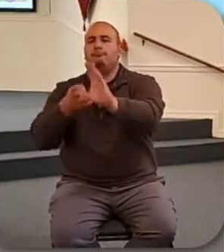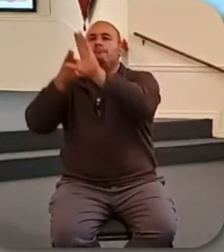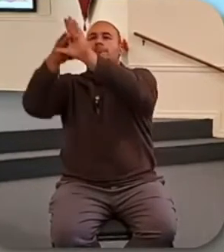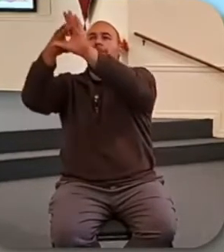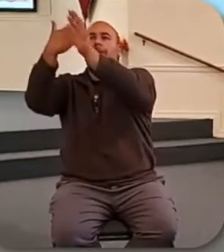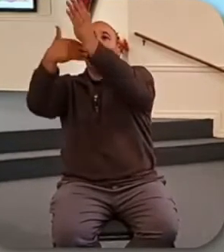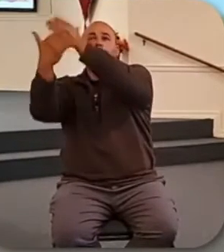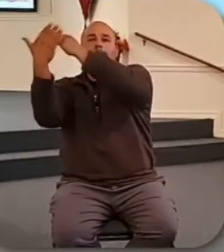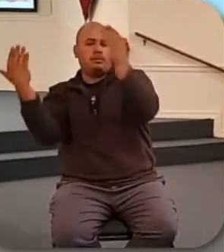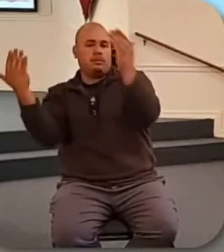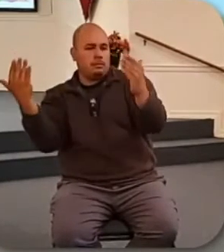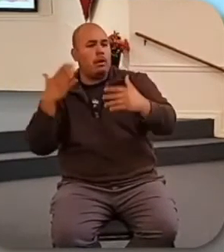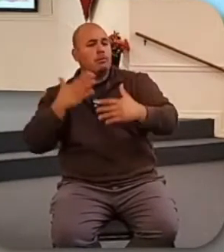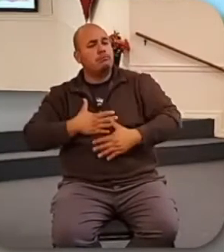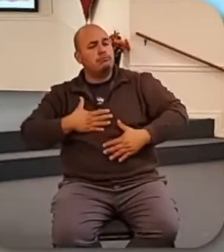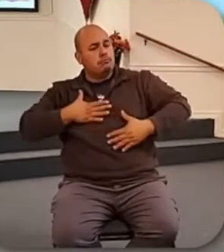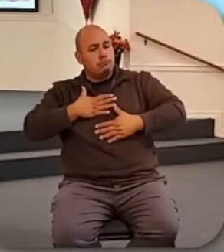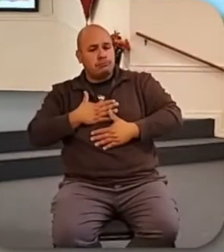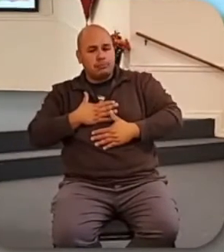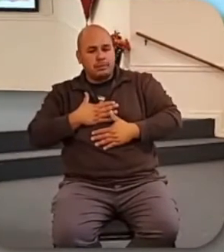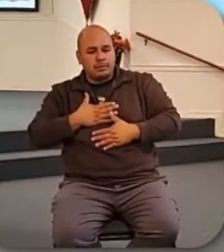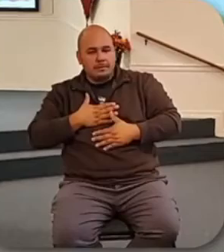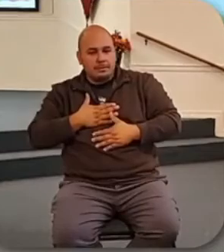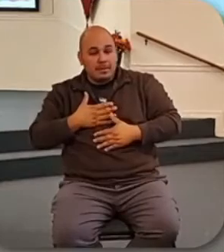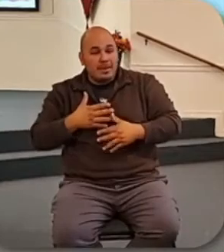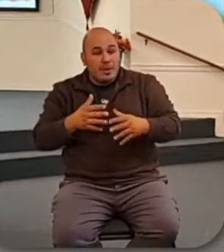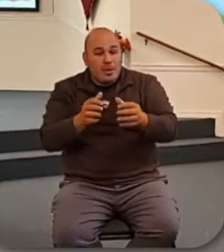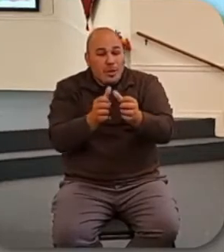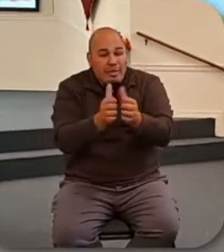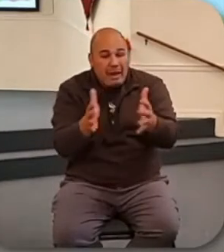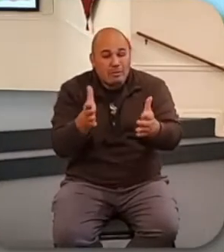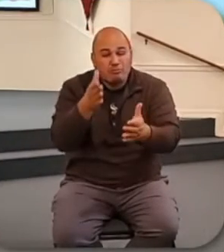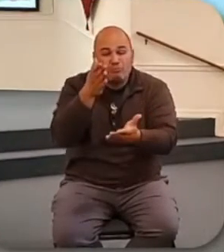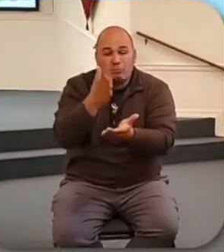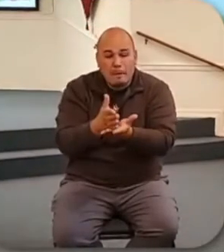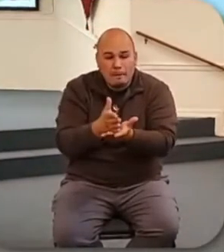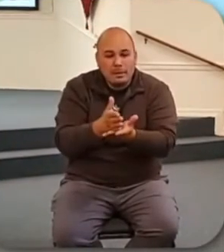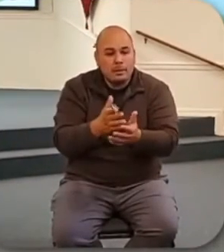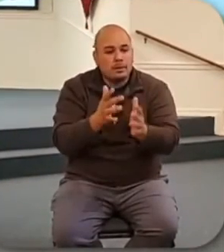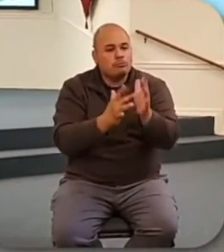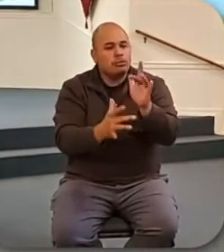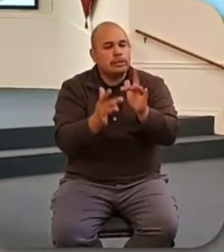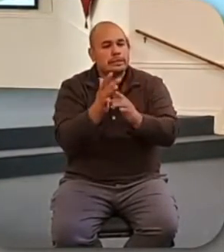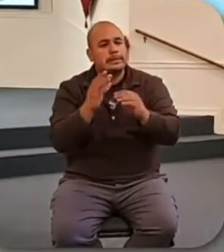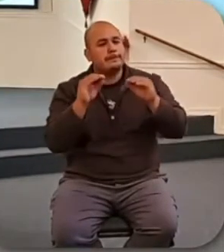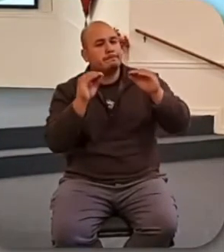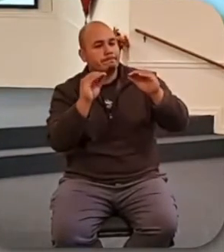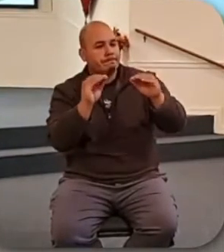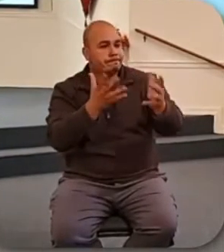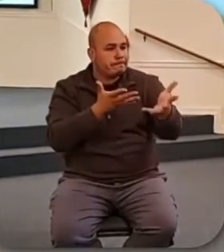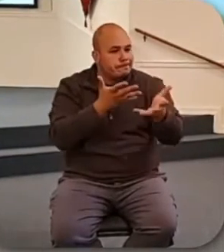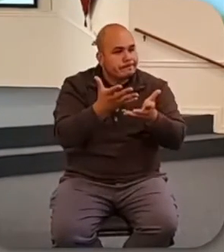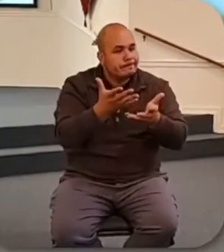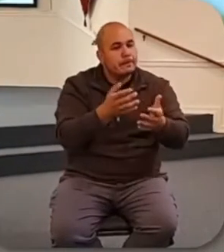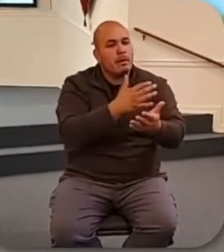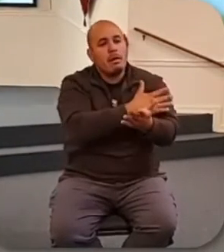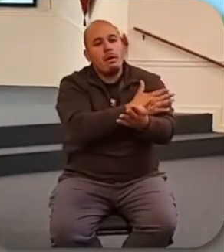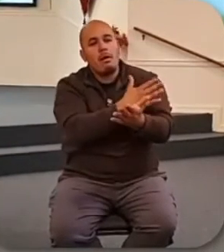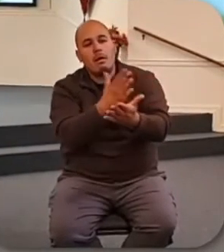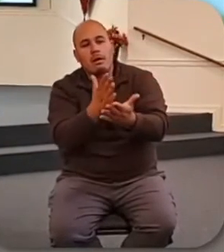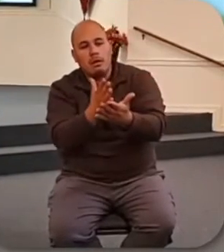And then, without stopping, Jesus shifts into a second teaching here. Having warned us about greed,